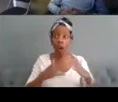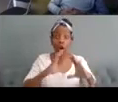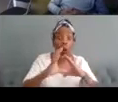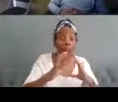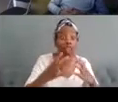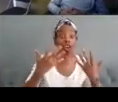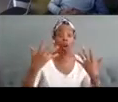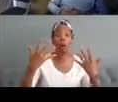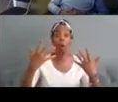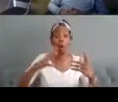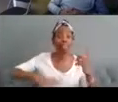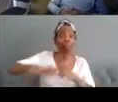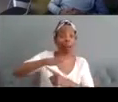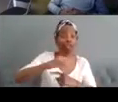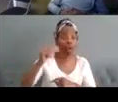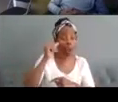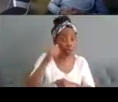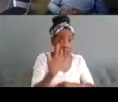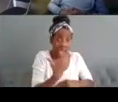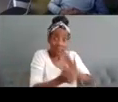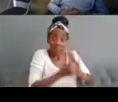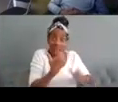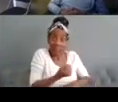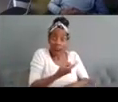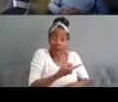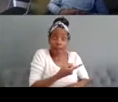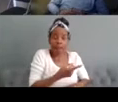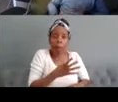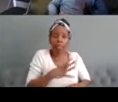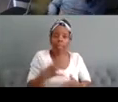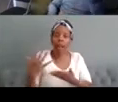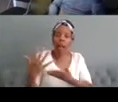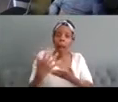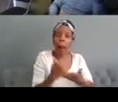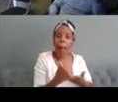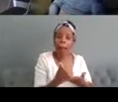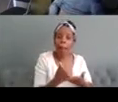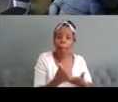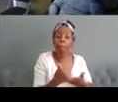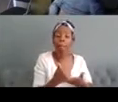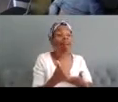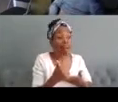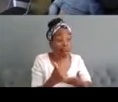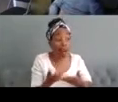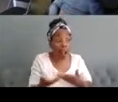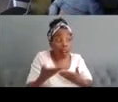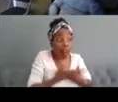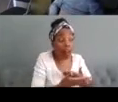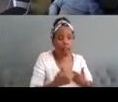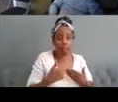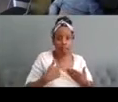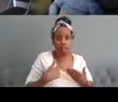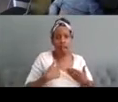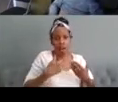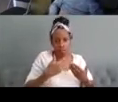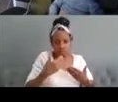it won't mean you're not talented it would just mean you need help with those things to realize your vision and having an